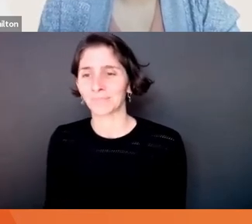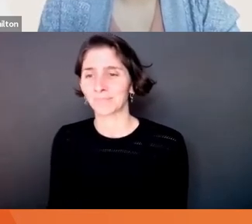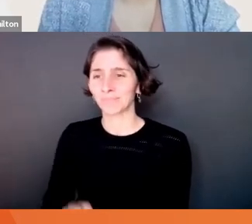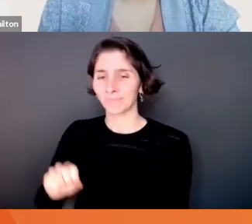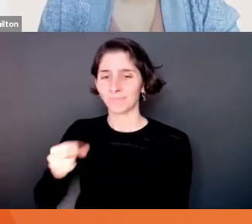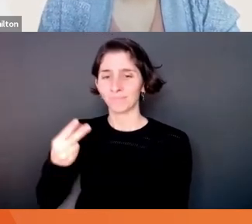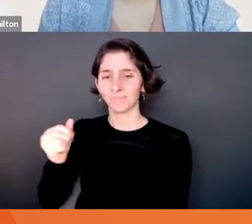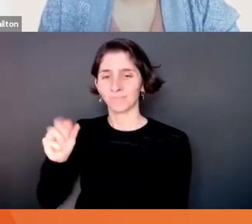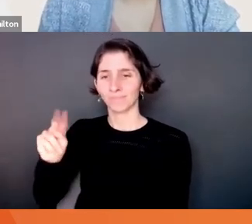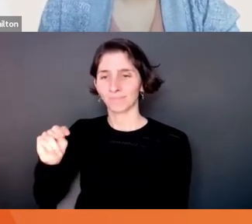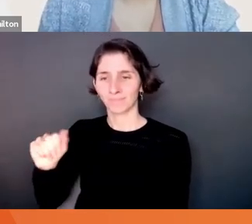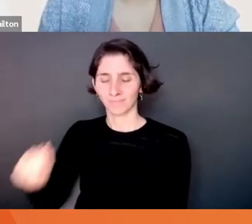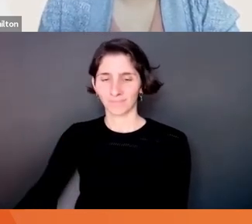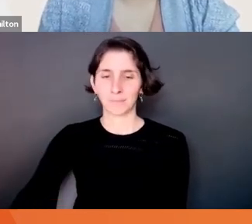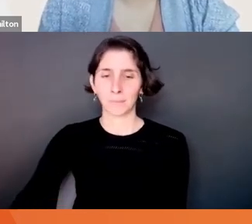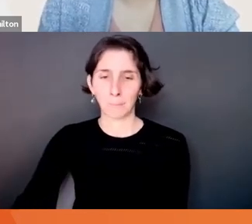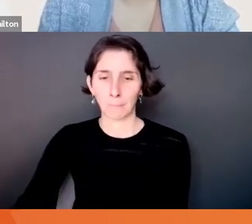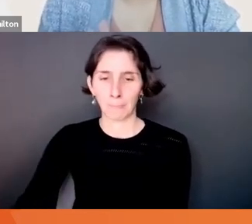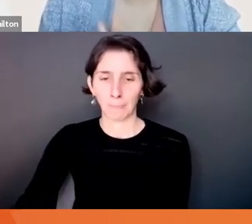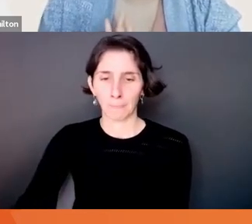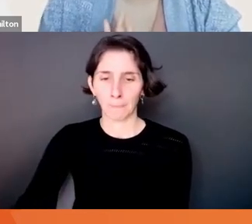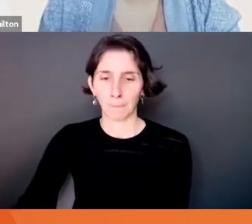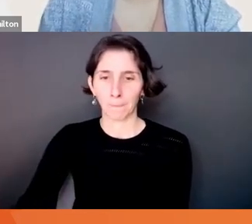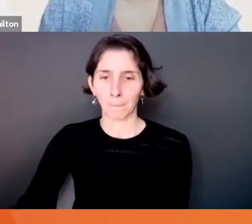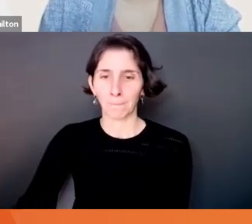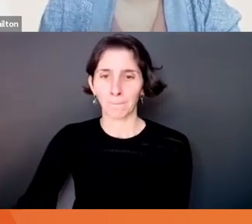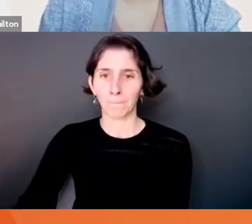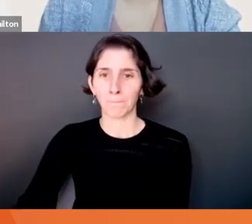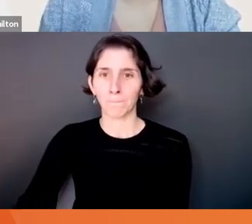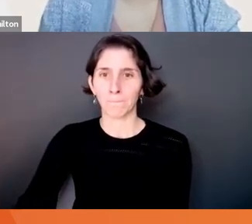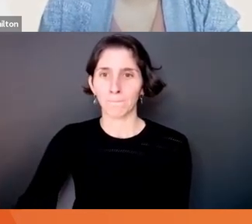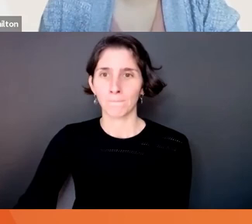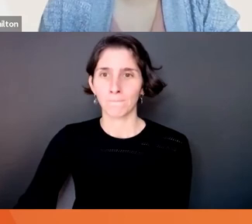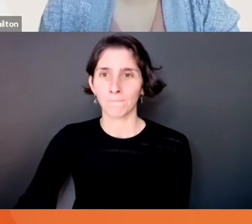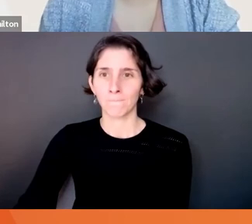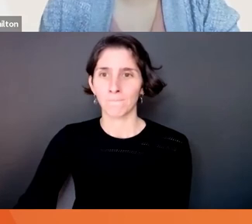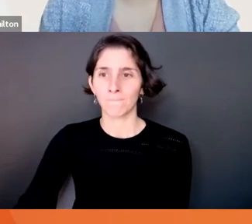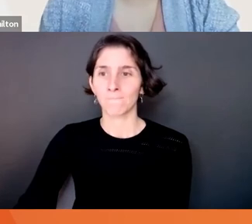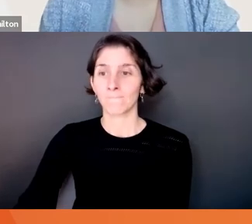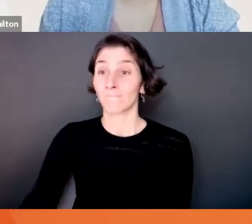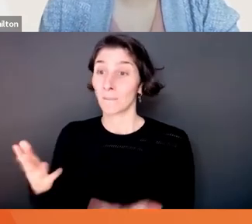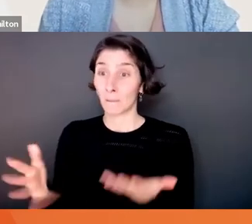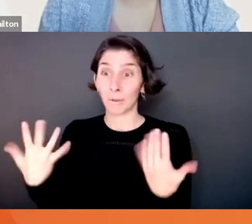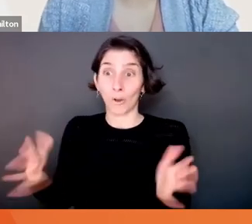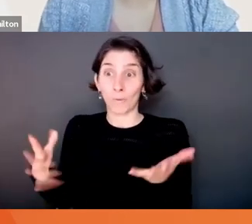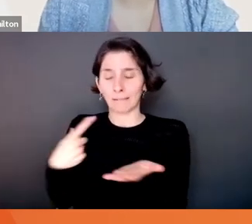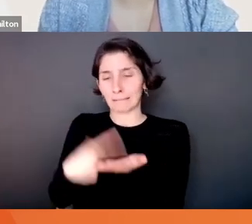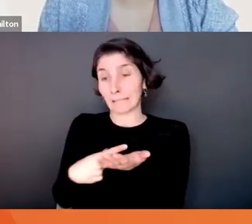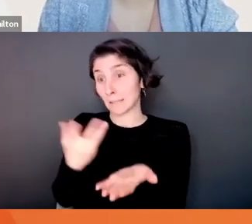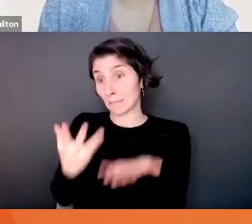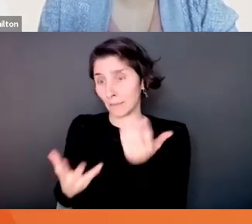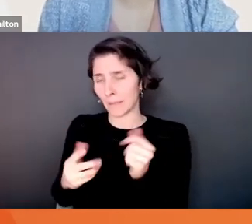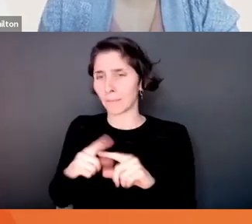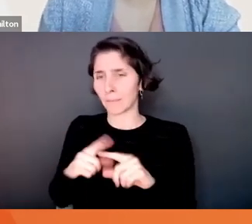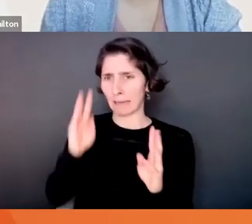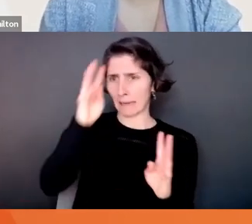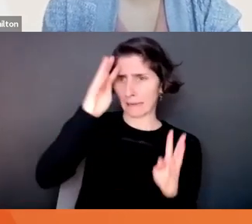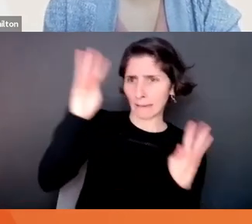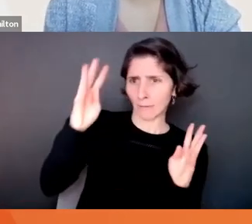more questions for you here. You might have spoke to this a little bit, but what's the difference between innovation and play?